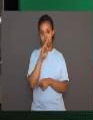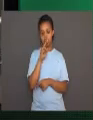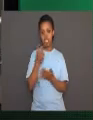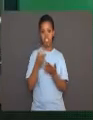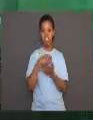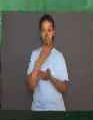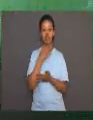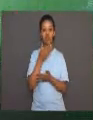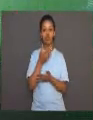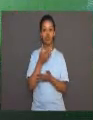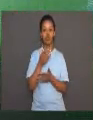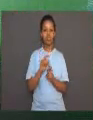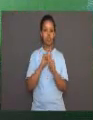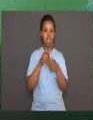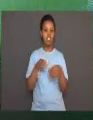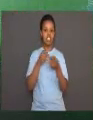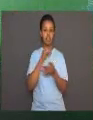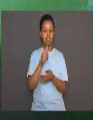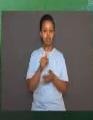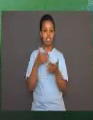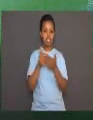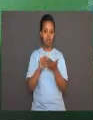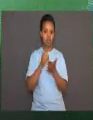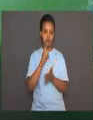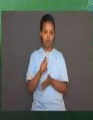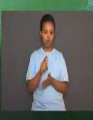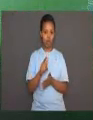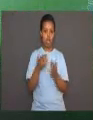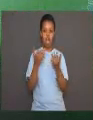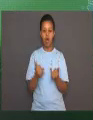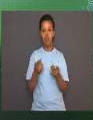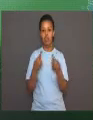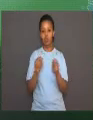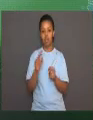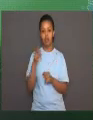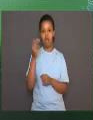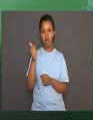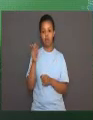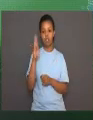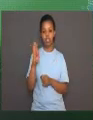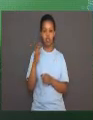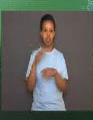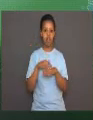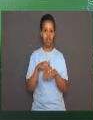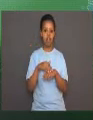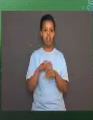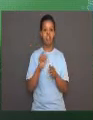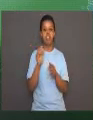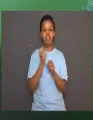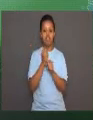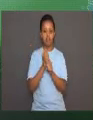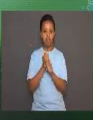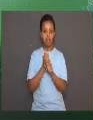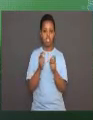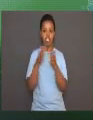the sound. Let us do an activity about habituation. Based on what